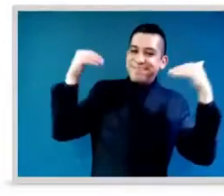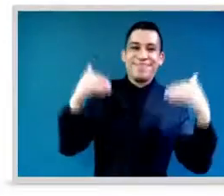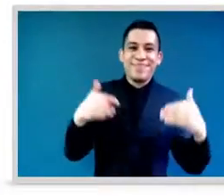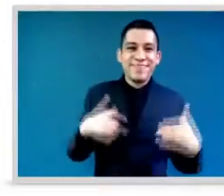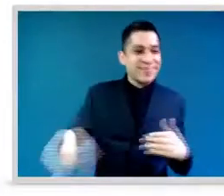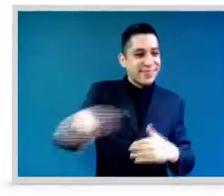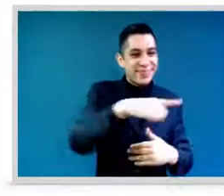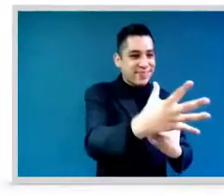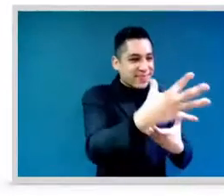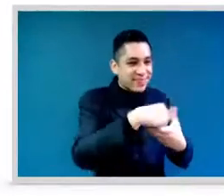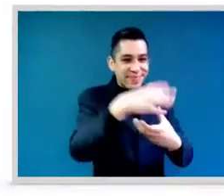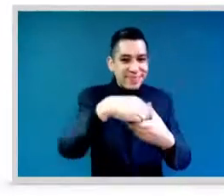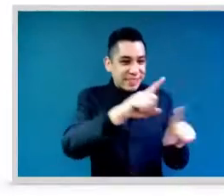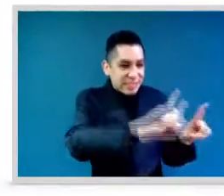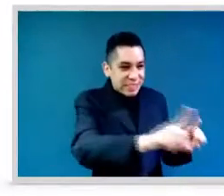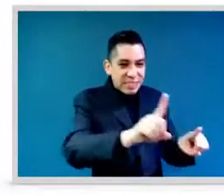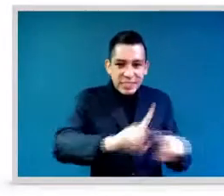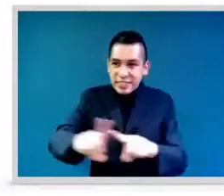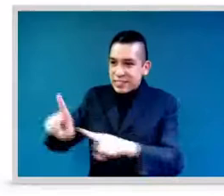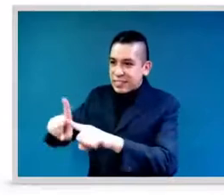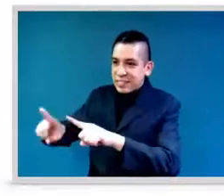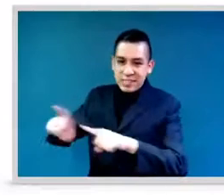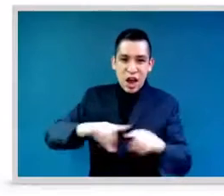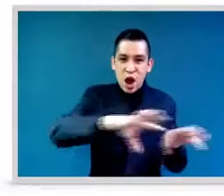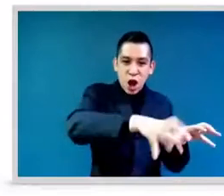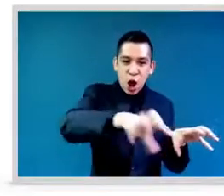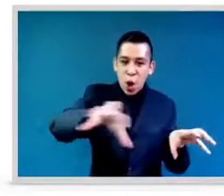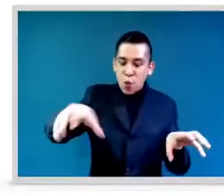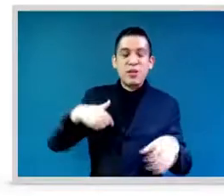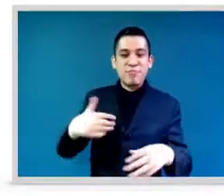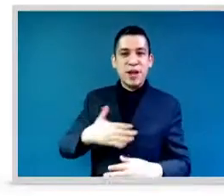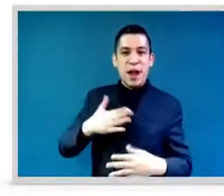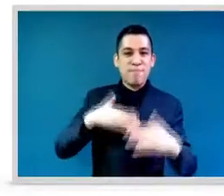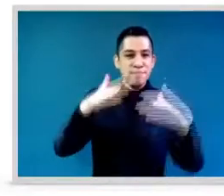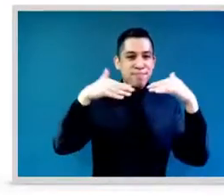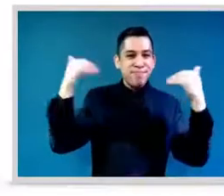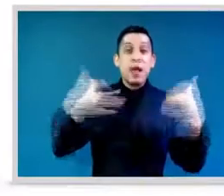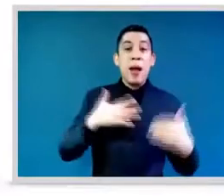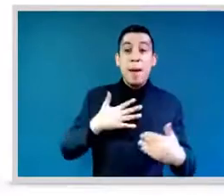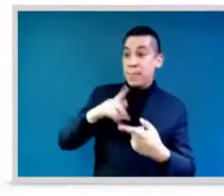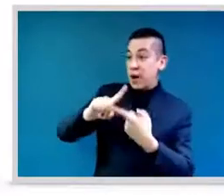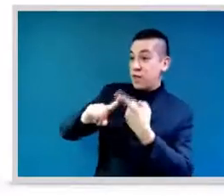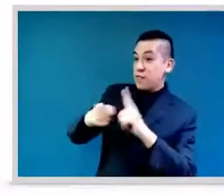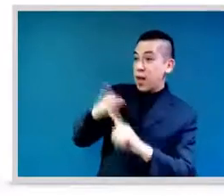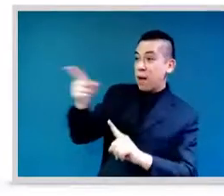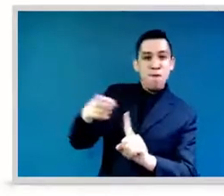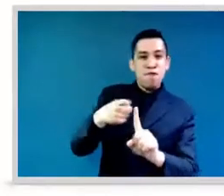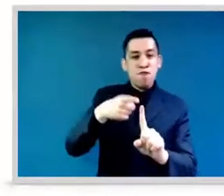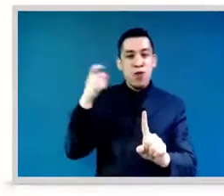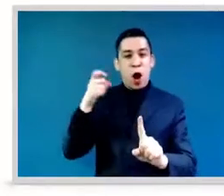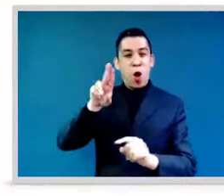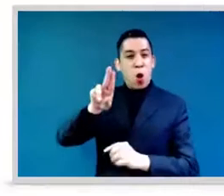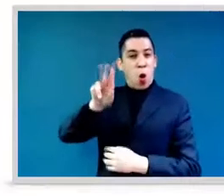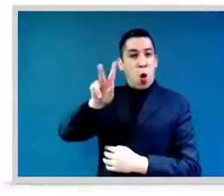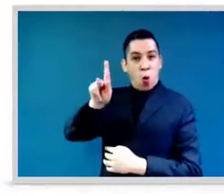managed to make in the UK, period poverty, something kind of of the past. And there's still lots of work to do. But